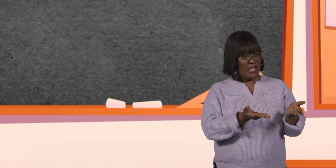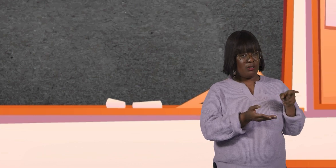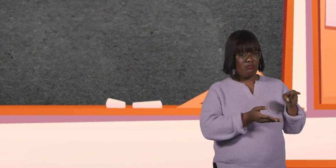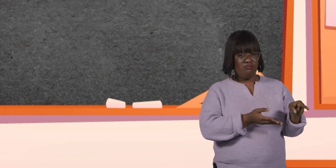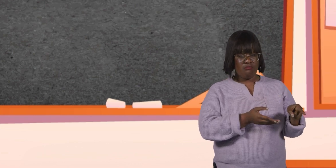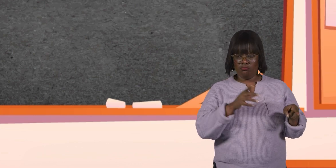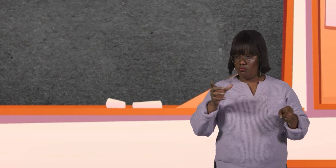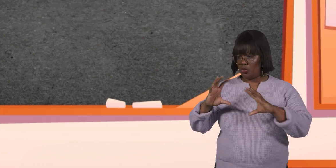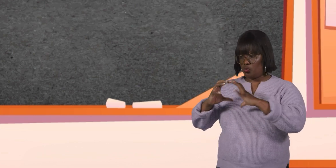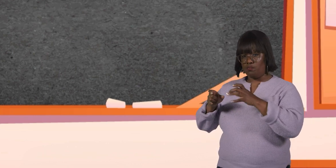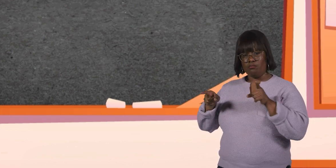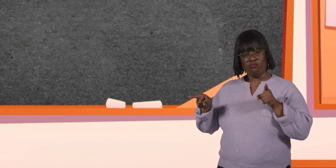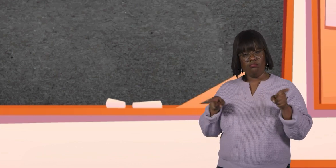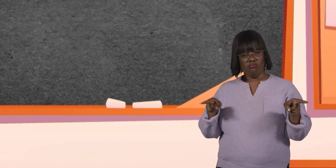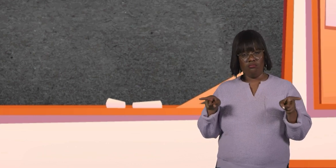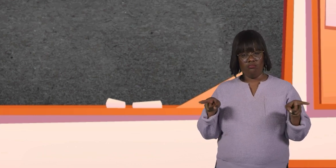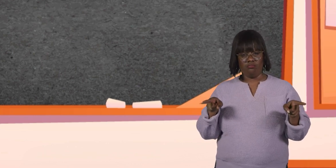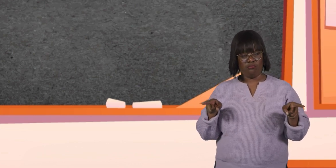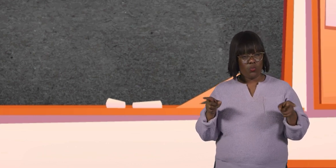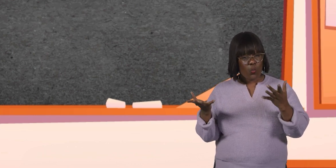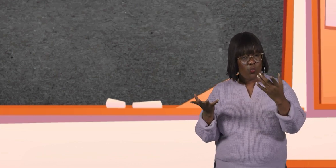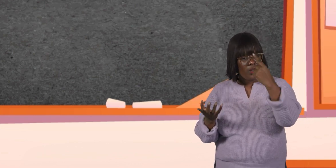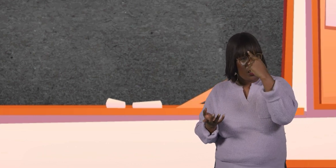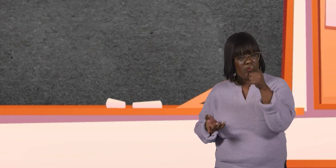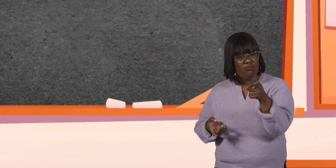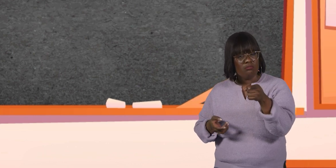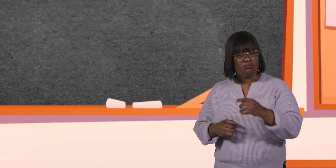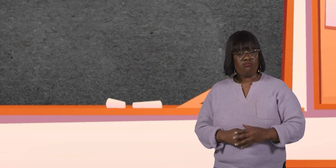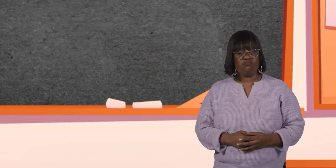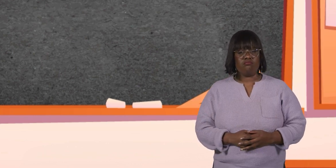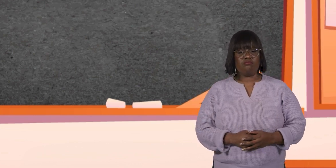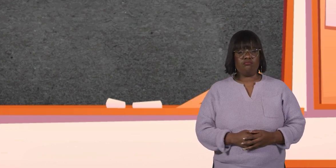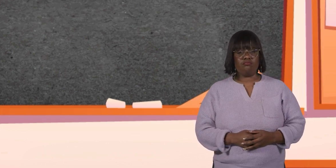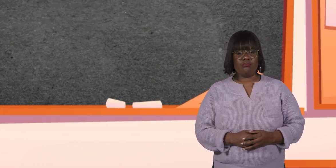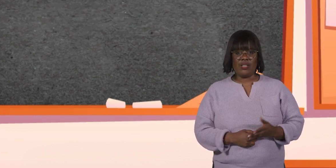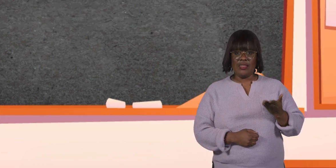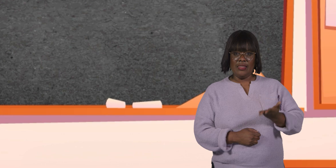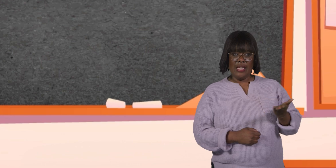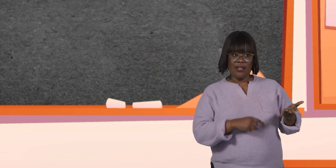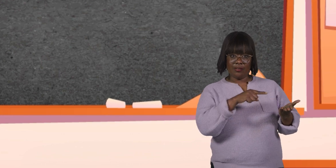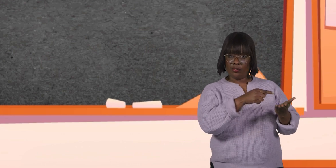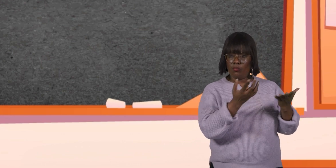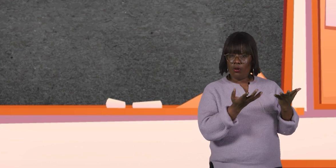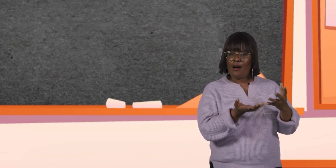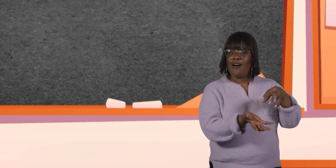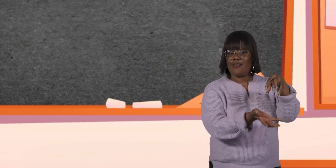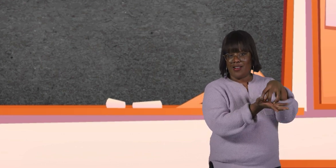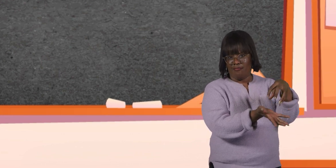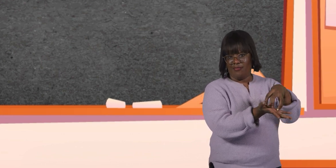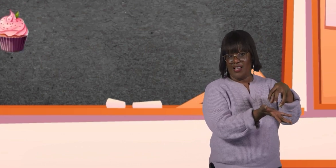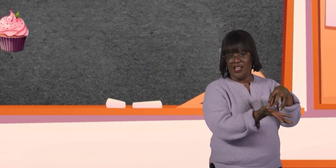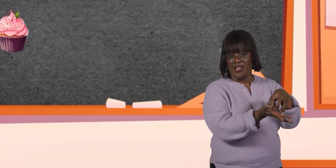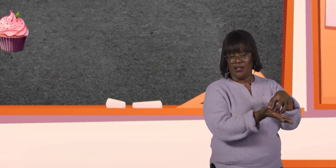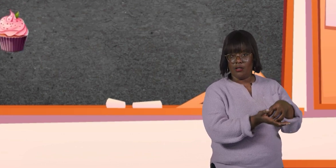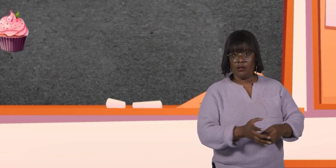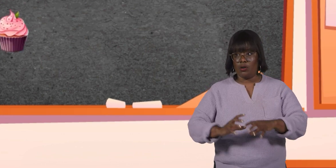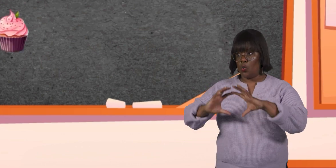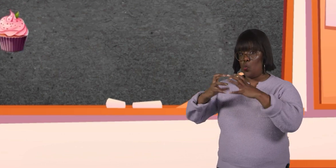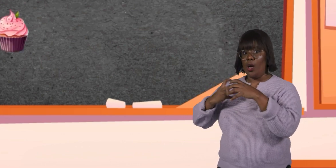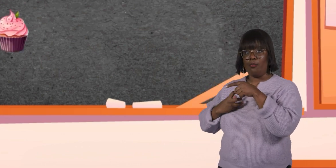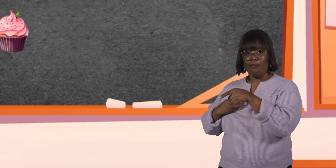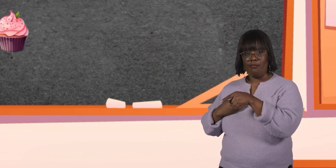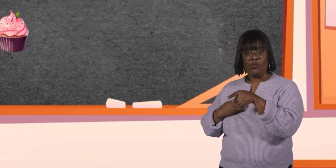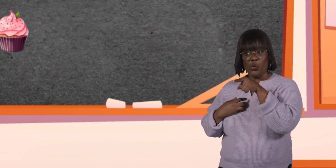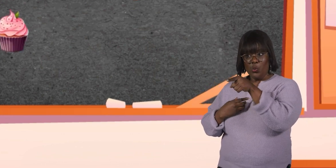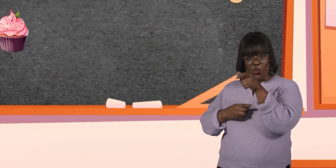objects and groups are. What do you think? The objects are the cupcakes, and the